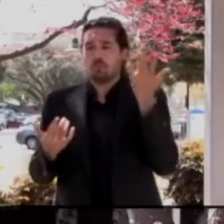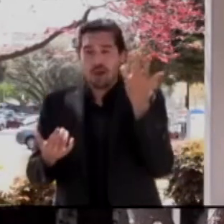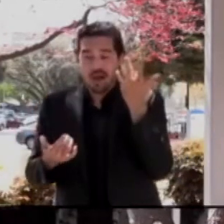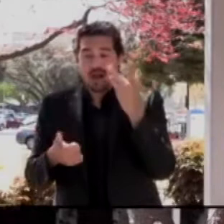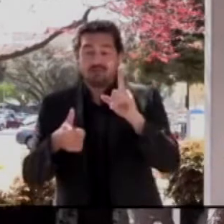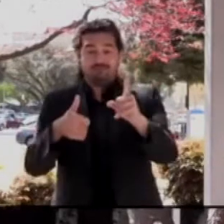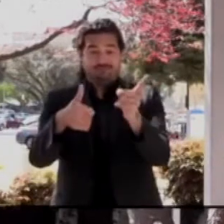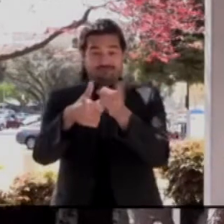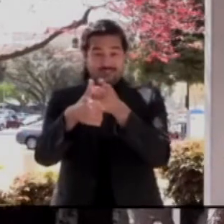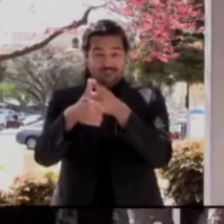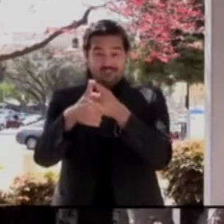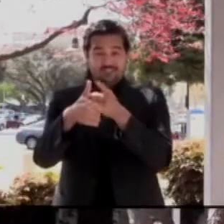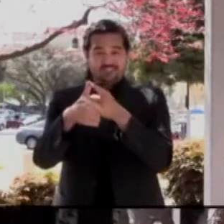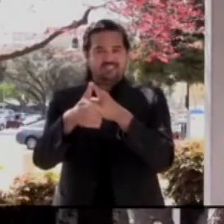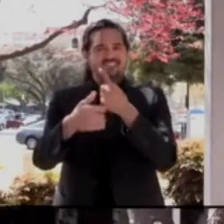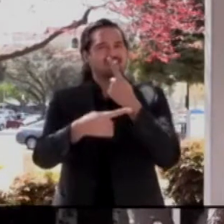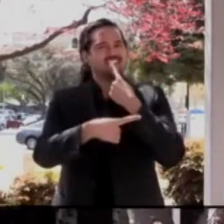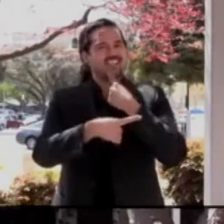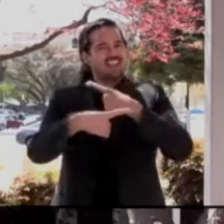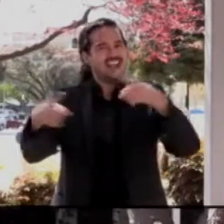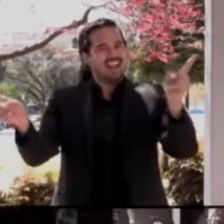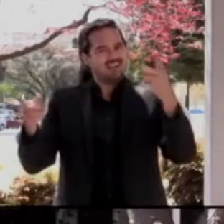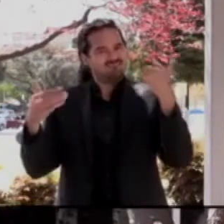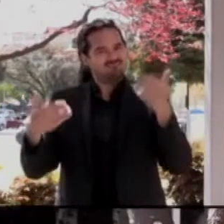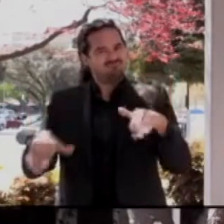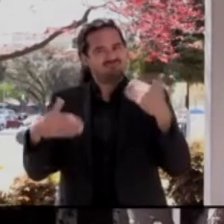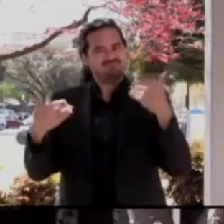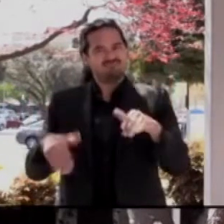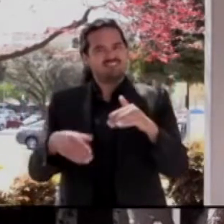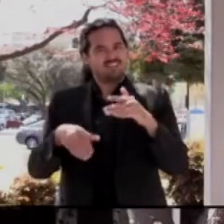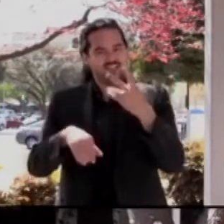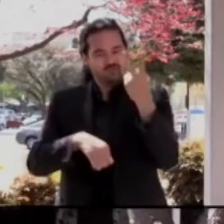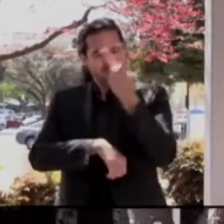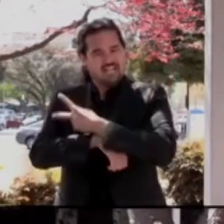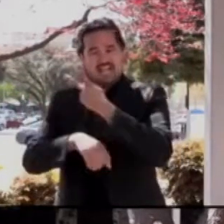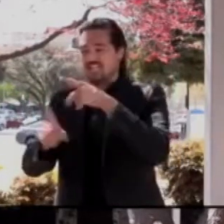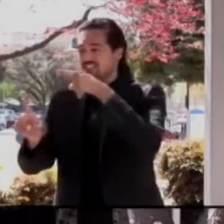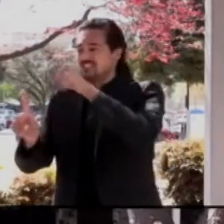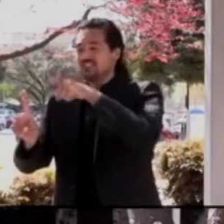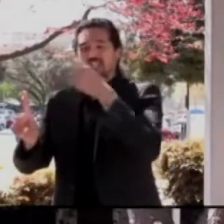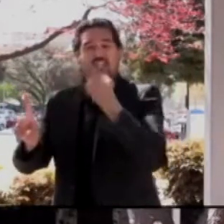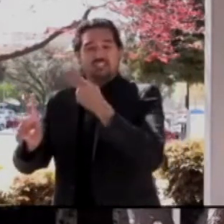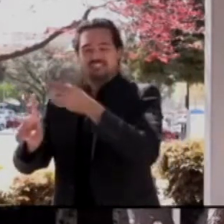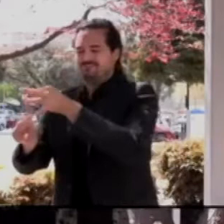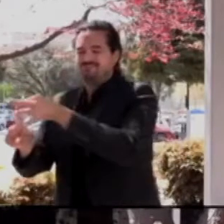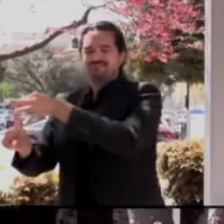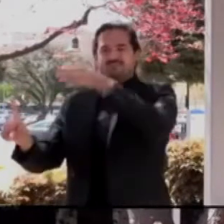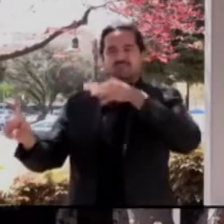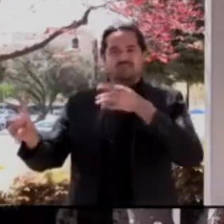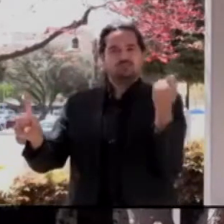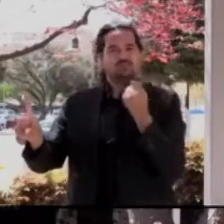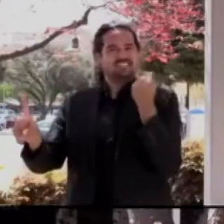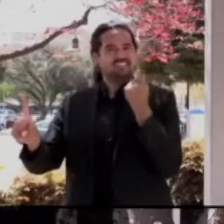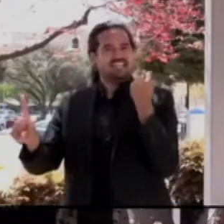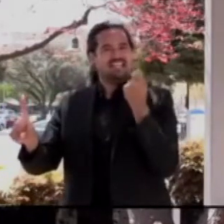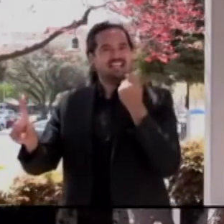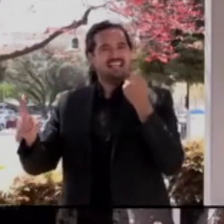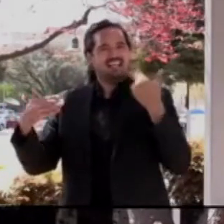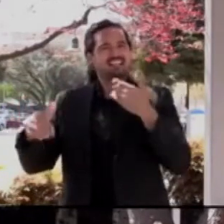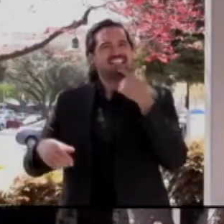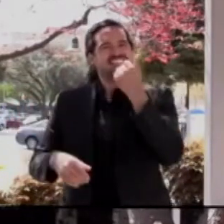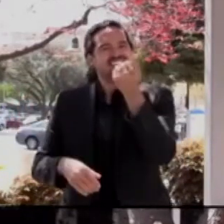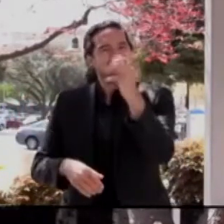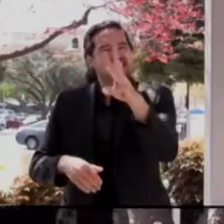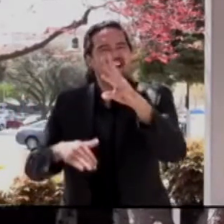we're going to open up earlier, a couple of days earlier, to allow everyone over 16 years old to be able to get vaccinated.